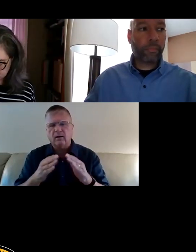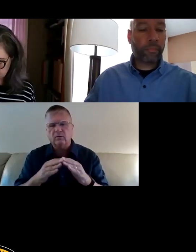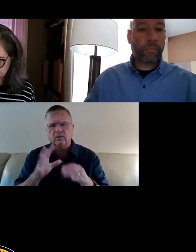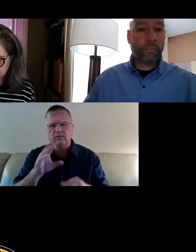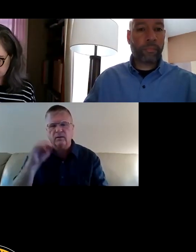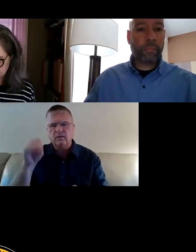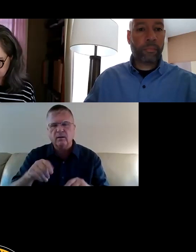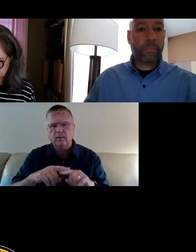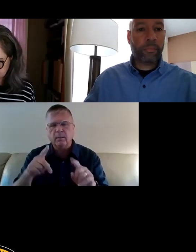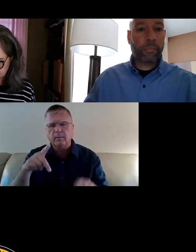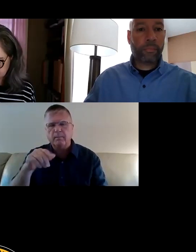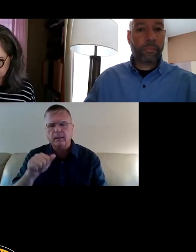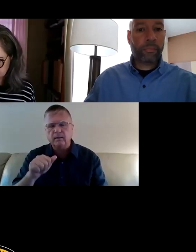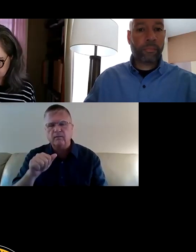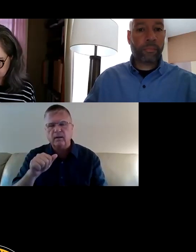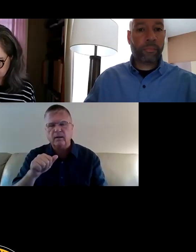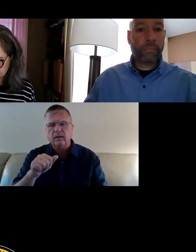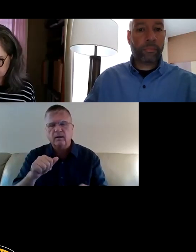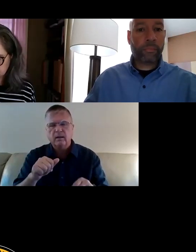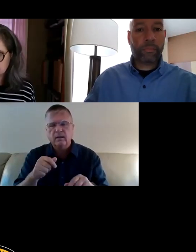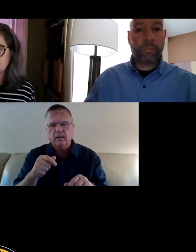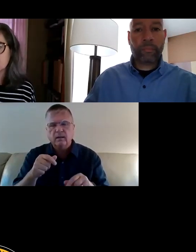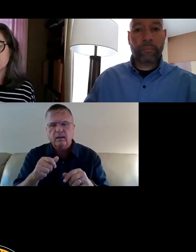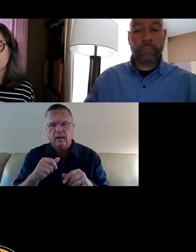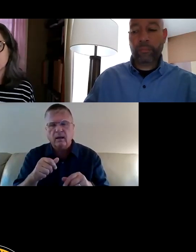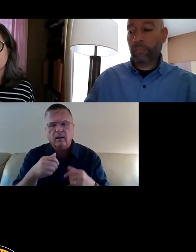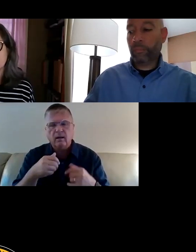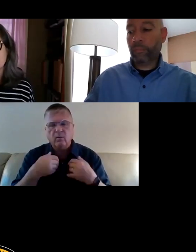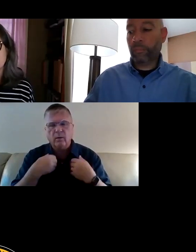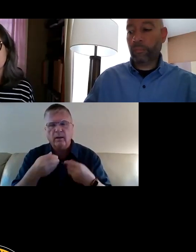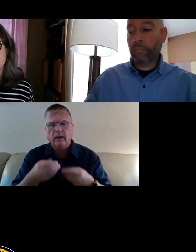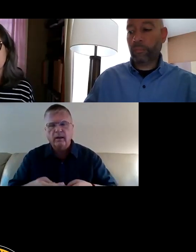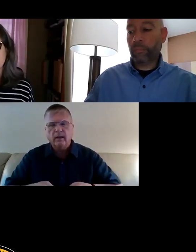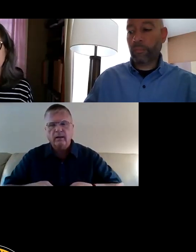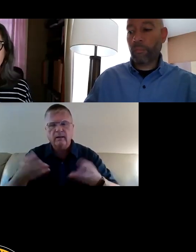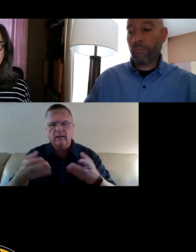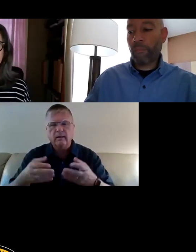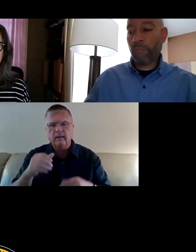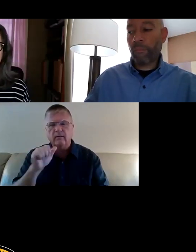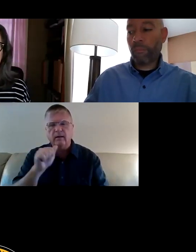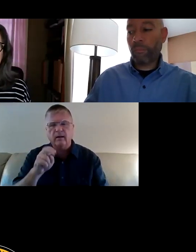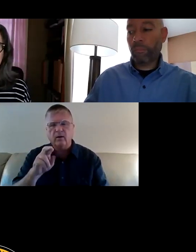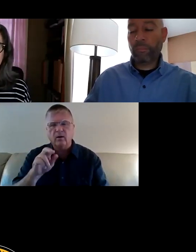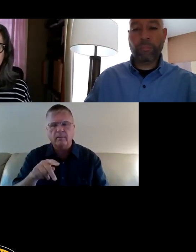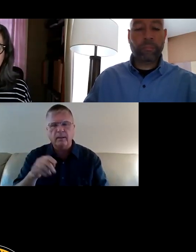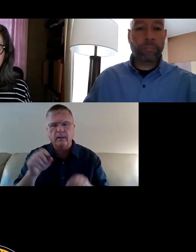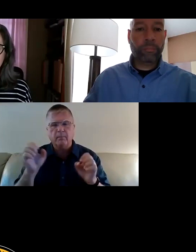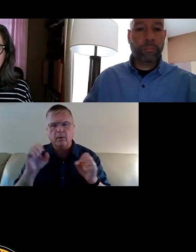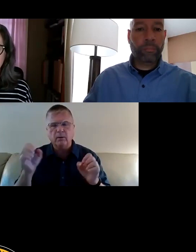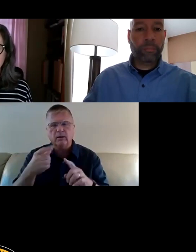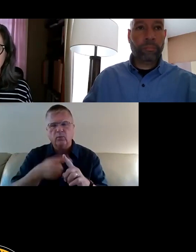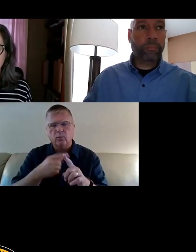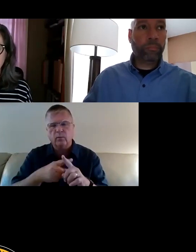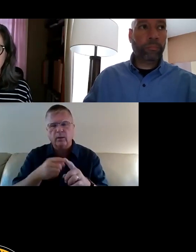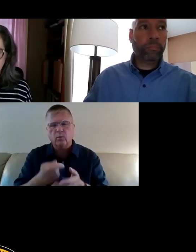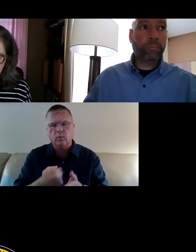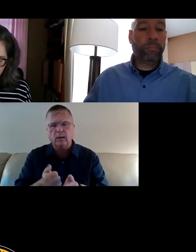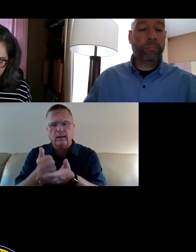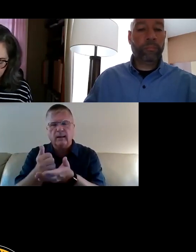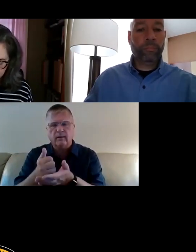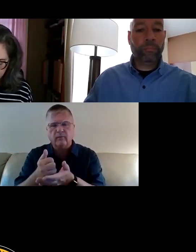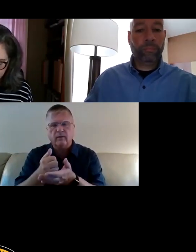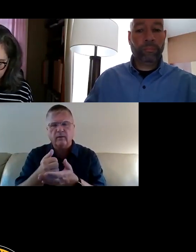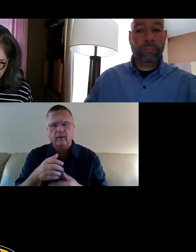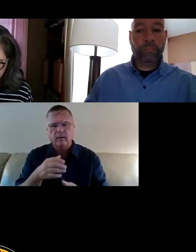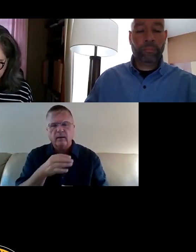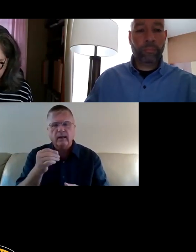Pittsburgh with allocating state ARP dollars for emergency rental relief. Additional plans may be needed from the city's direct ARP allocation for rental